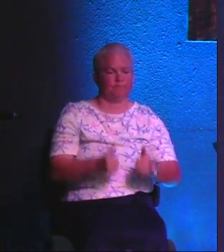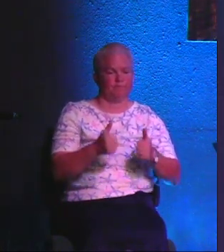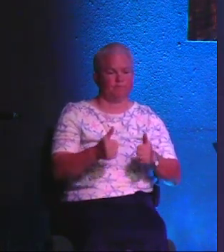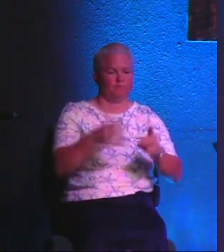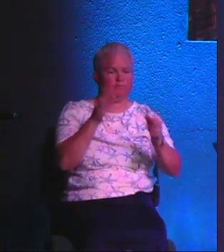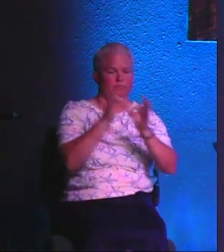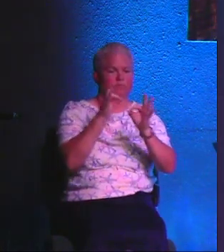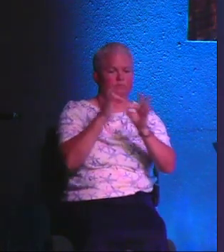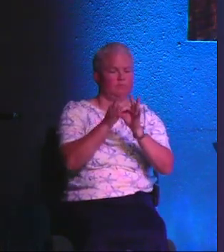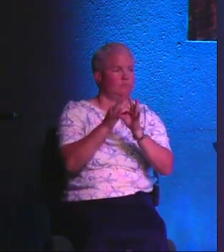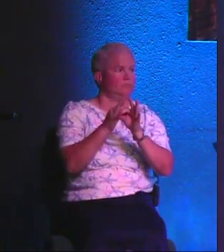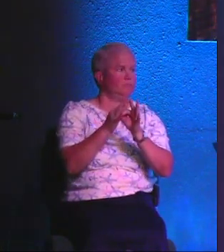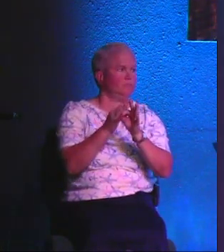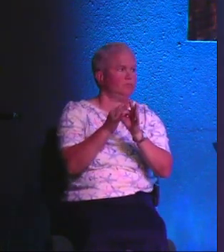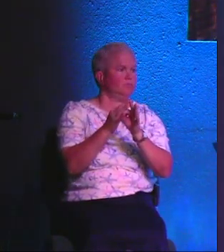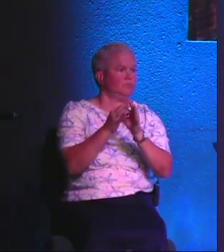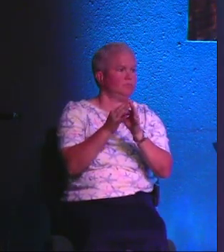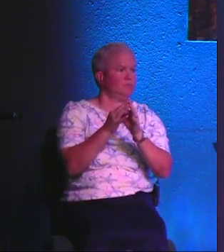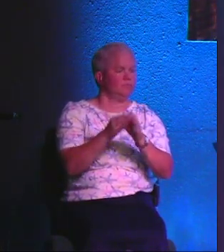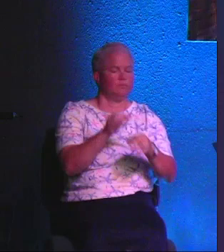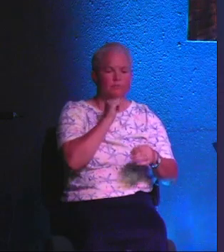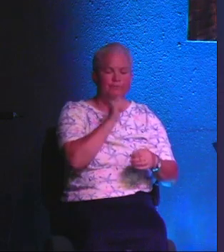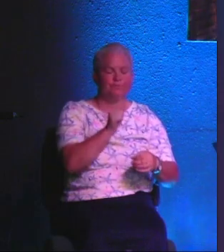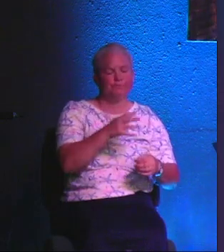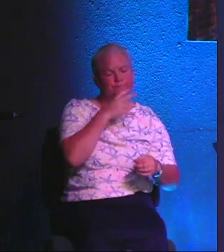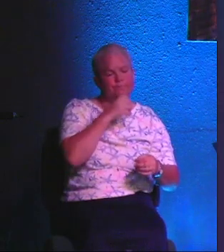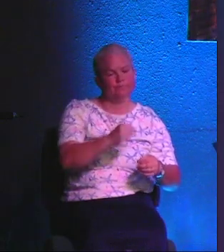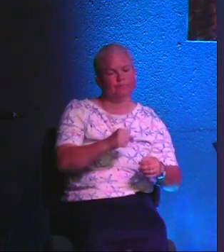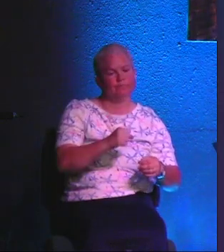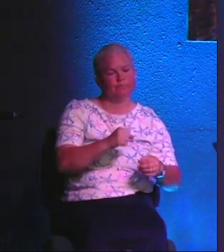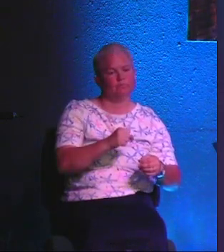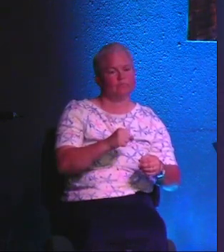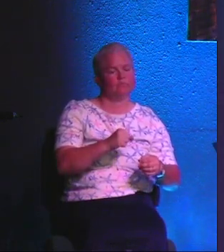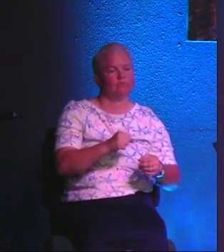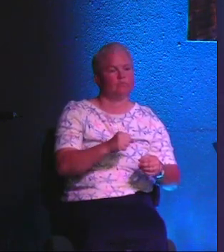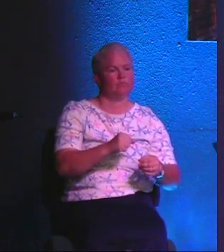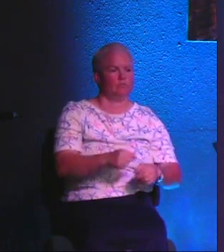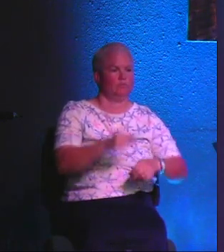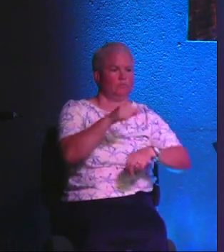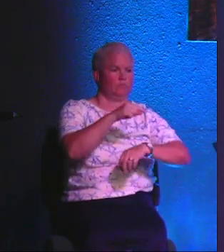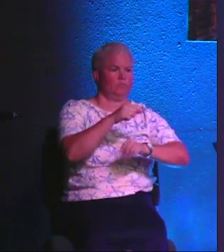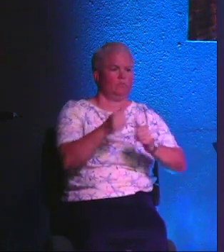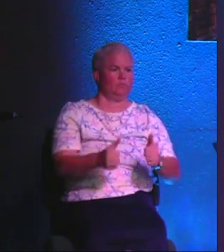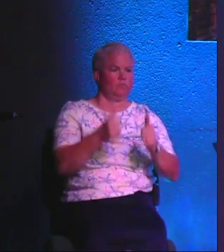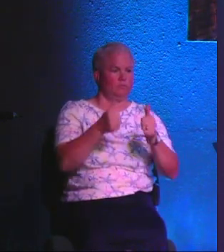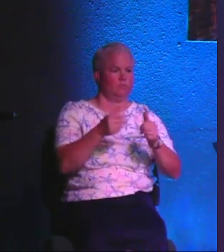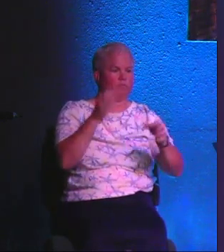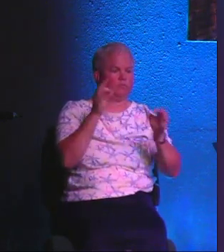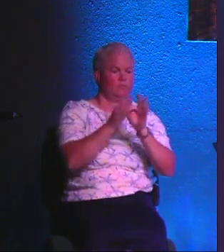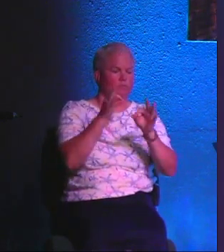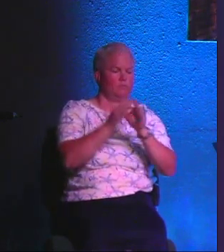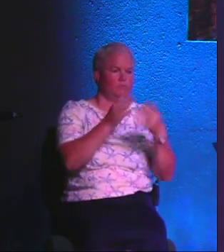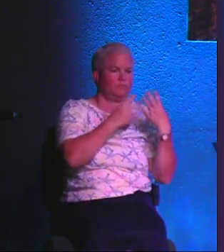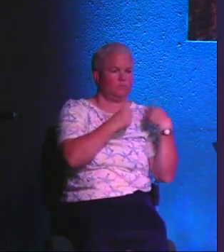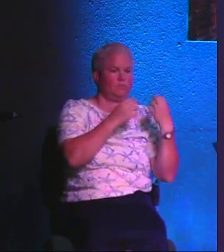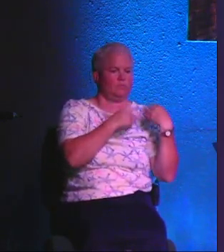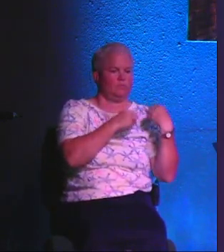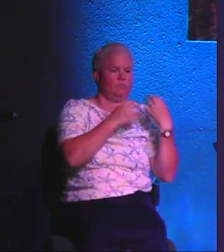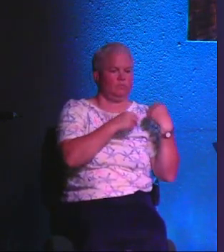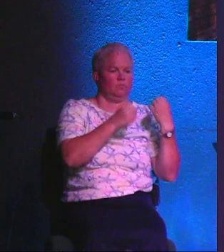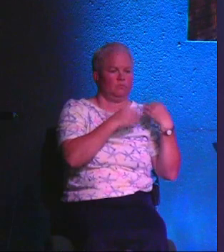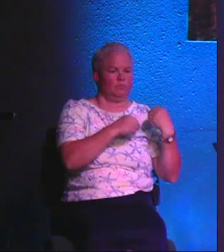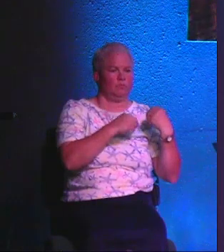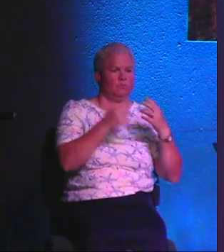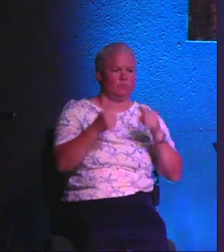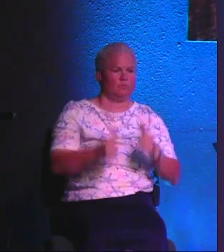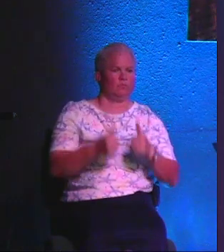a life of faith. And some of you can't say, well, I'm too old to really live out a life of faith. God desires us to live out that